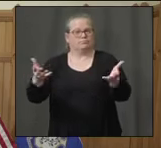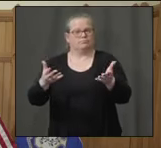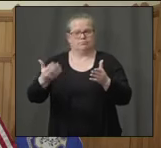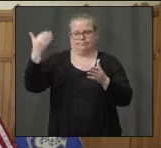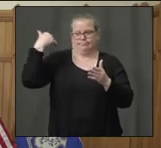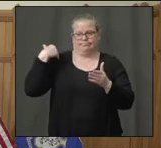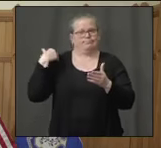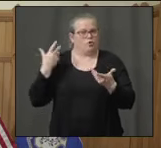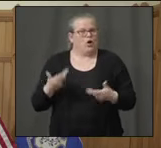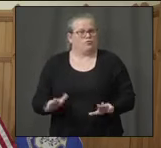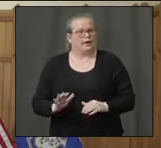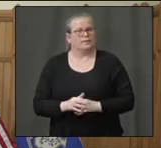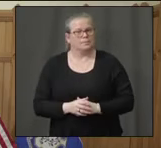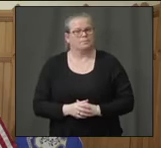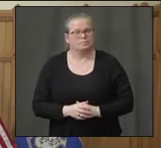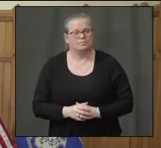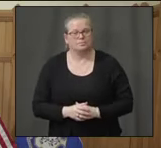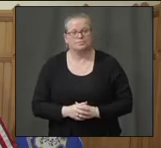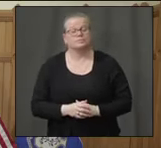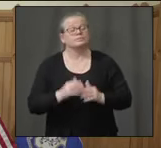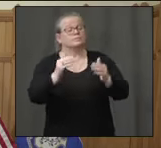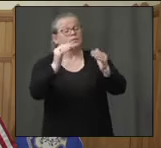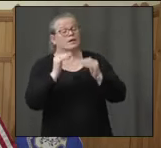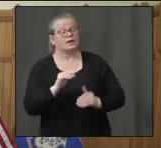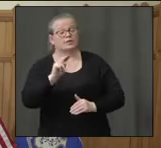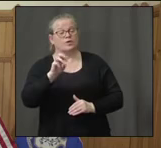We'll move on next to News 8.